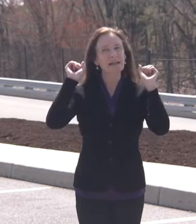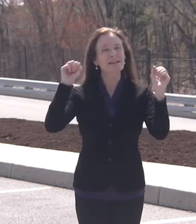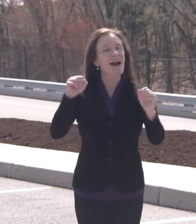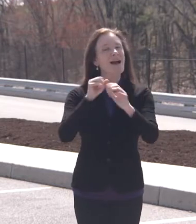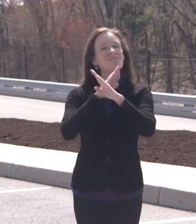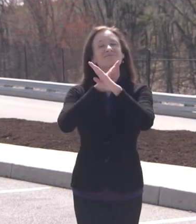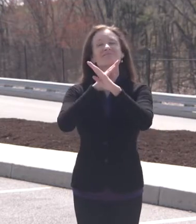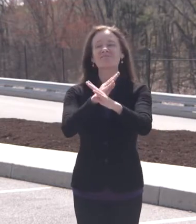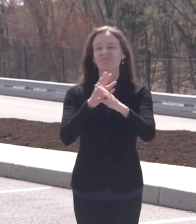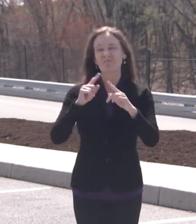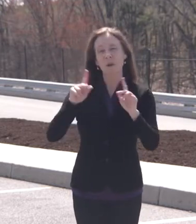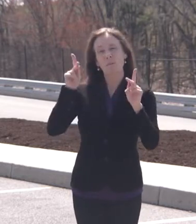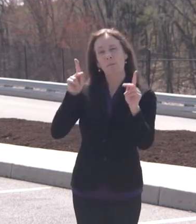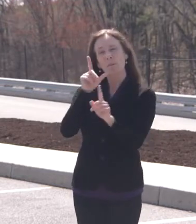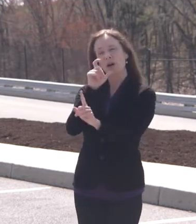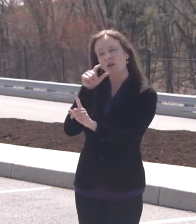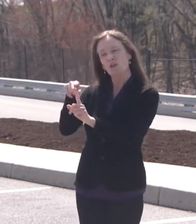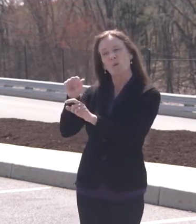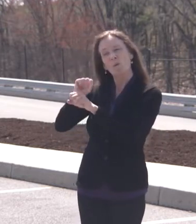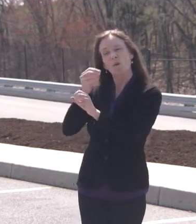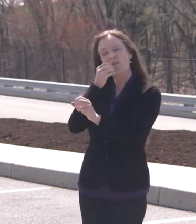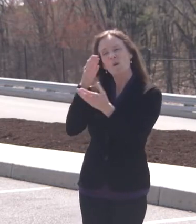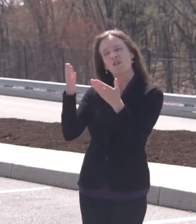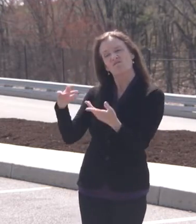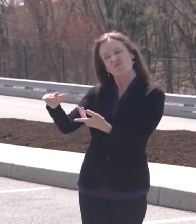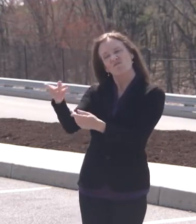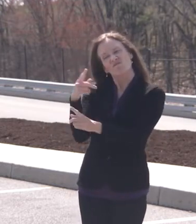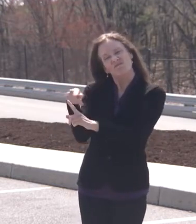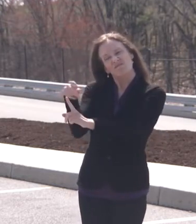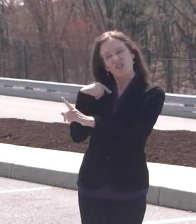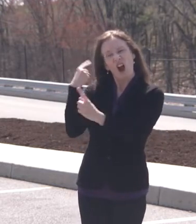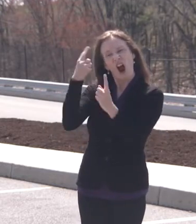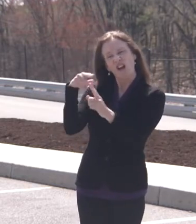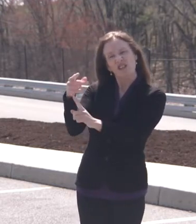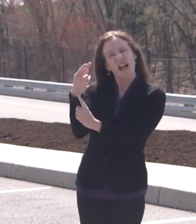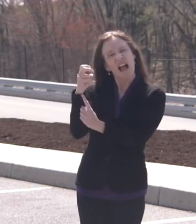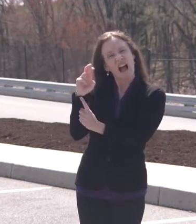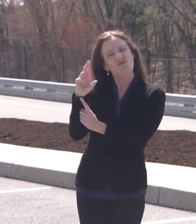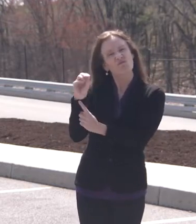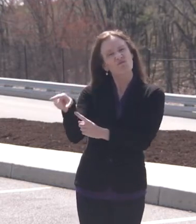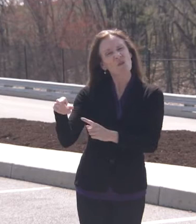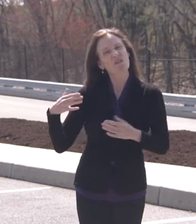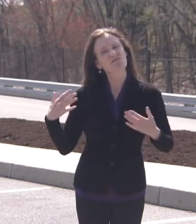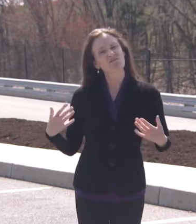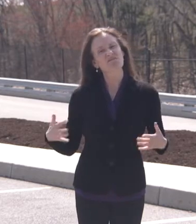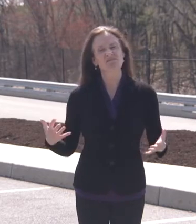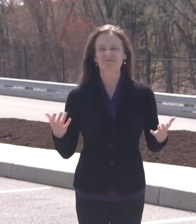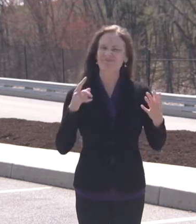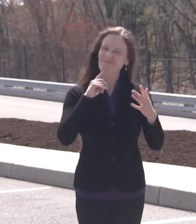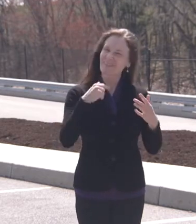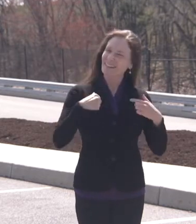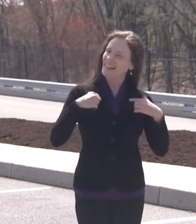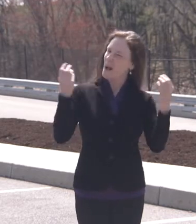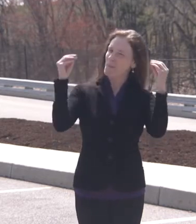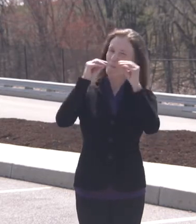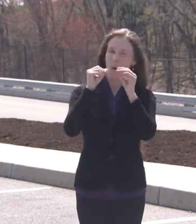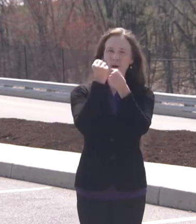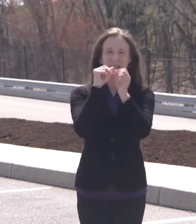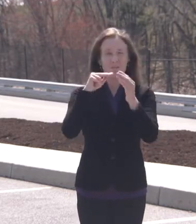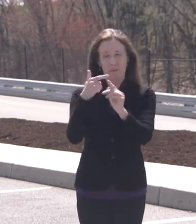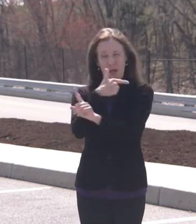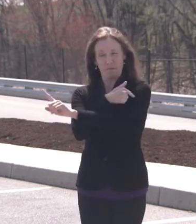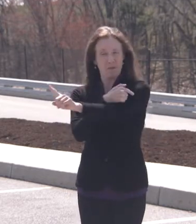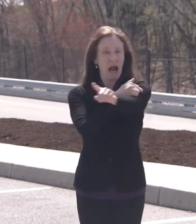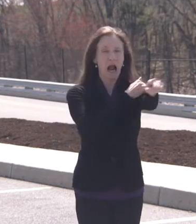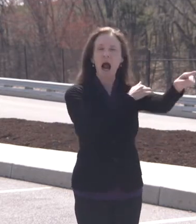option to be vaccinated. Our communities will be safer when the people who work most closely with the public are safer. And